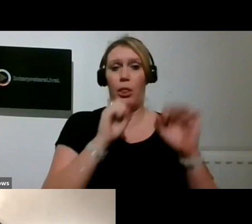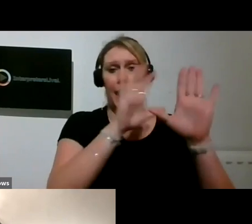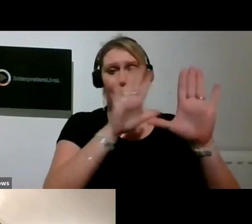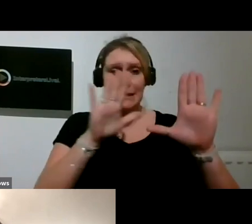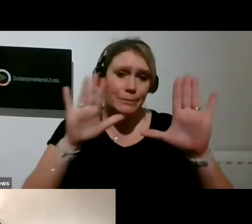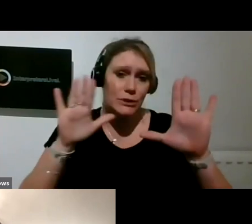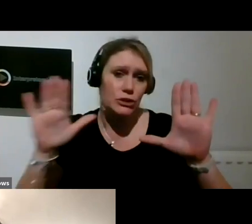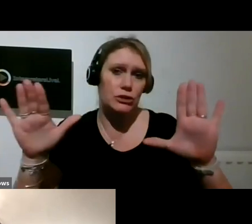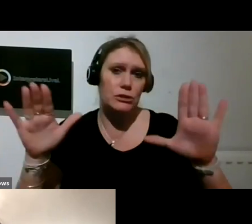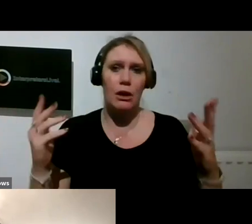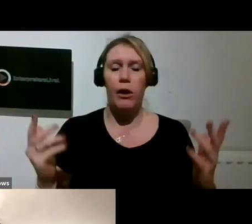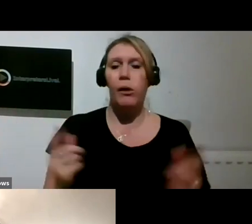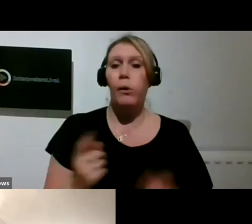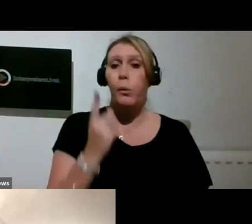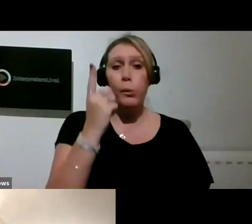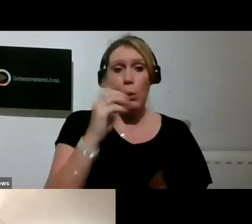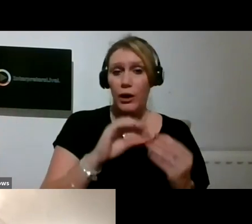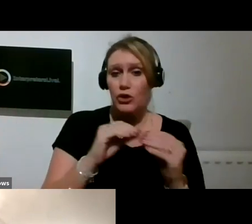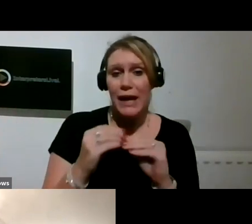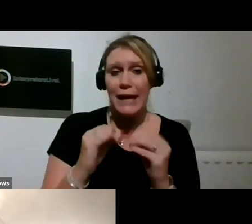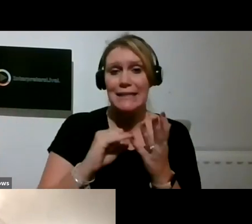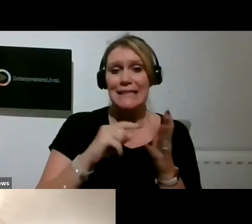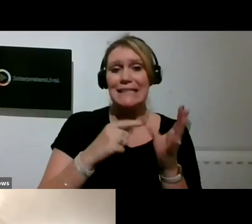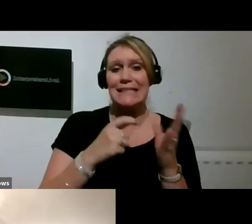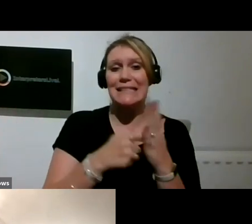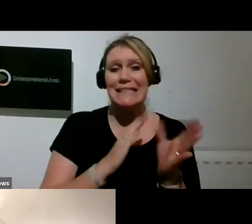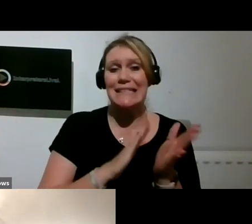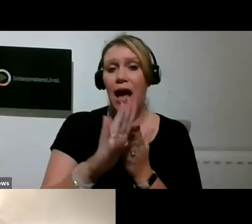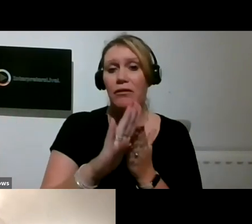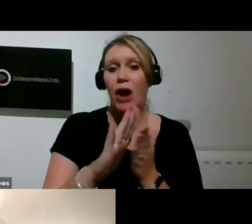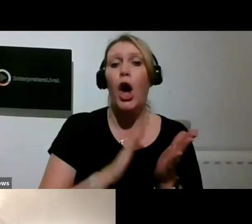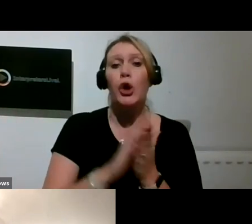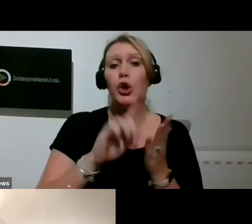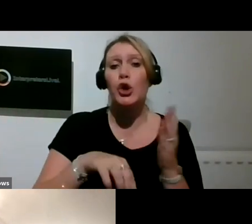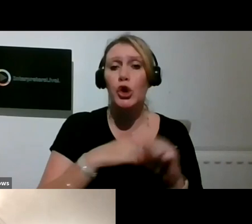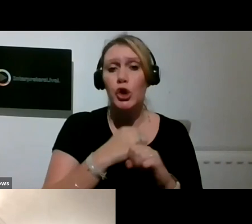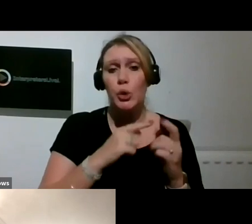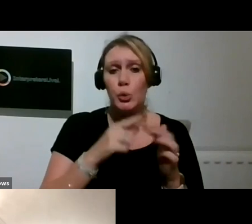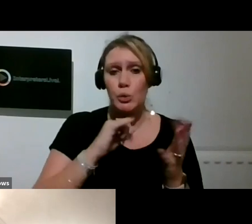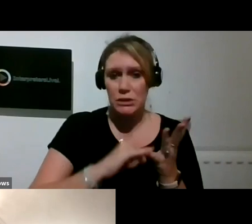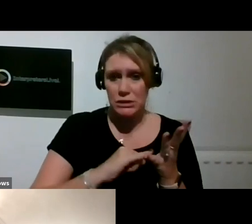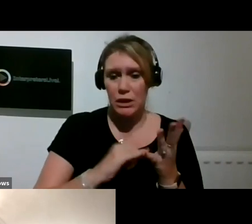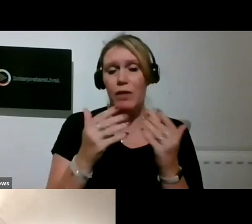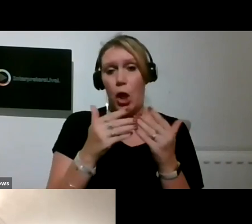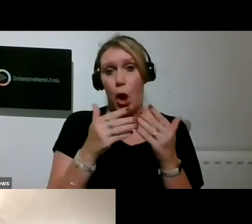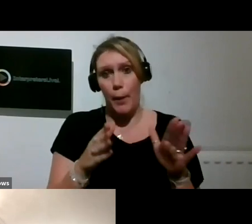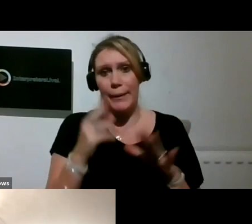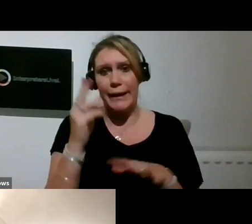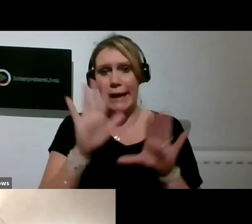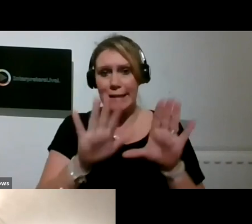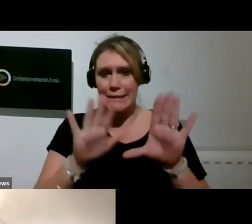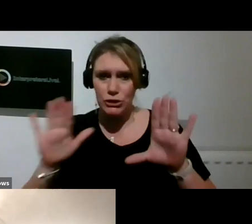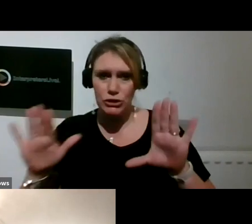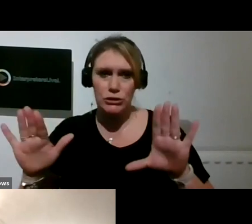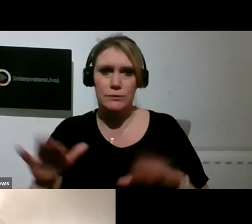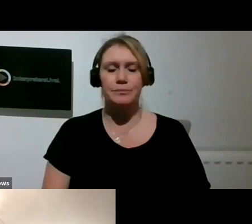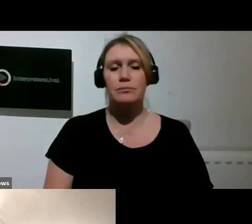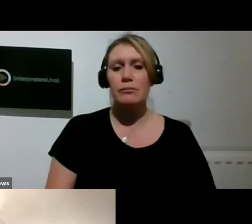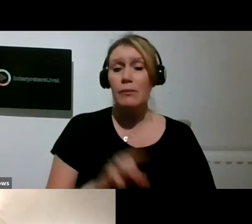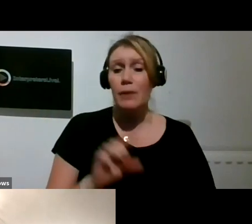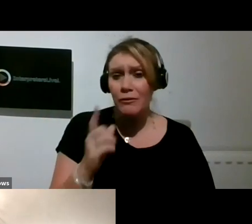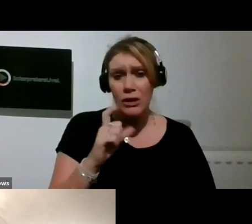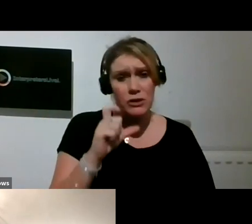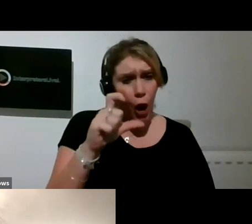one of the curators, Sarah Hughes, of the open exhibition. But first, Colin, I mean, you've been working with Disability